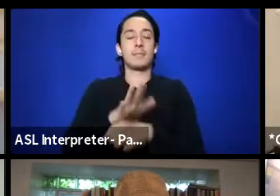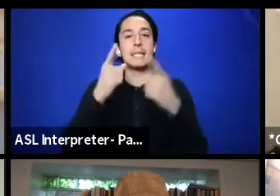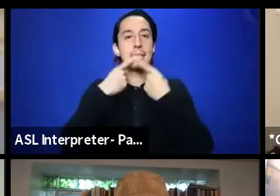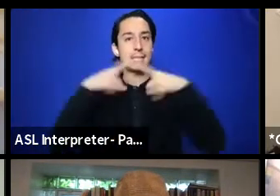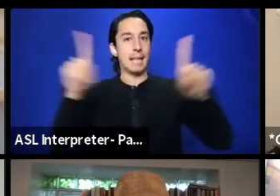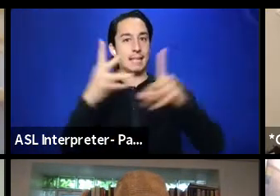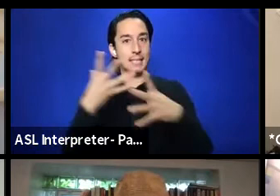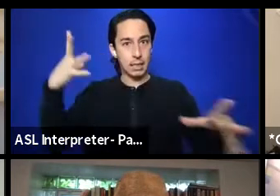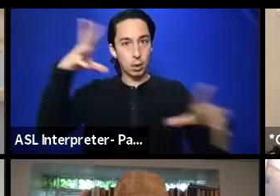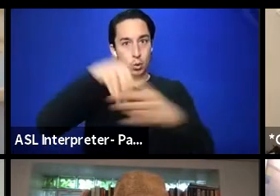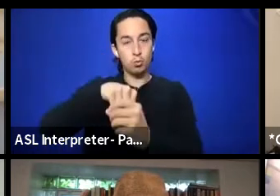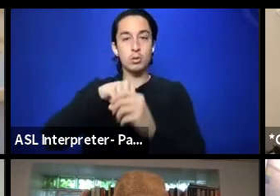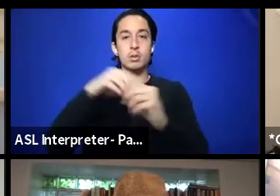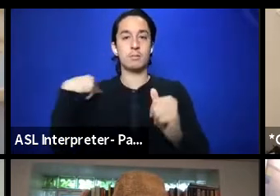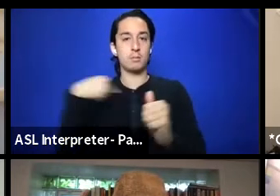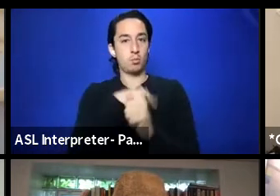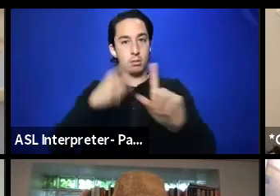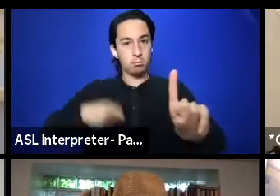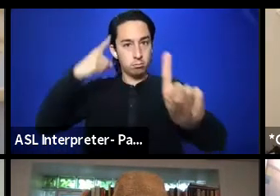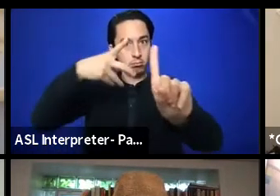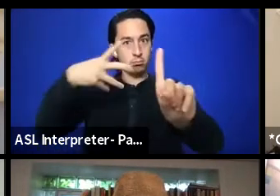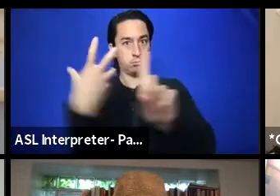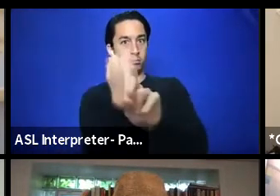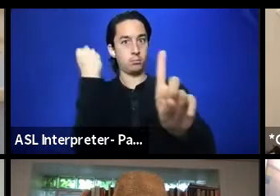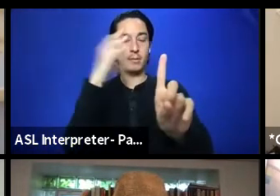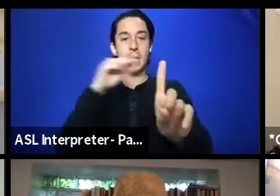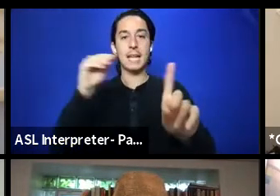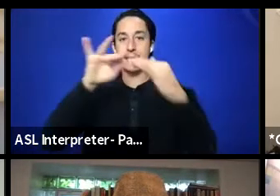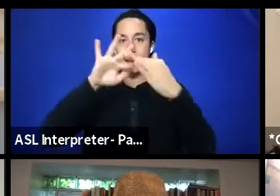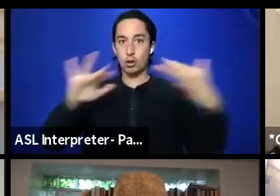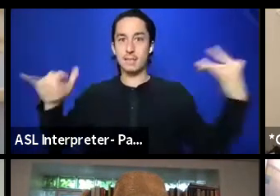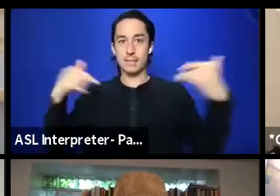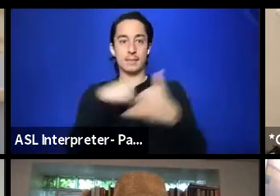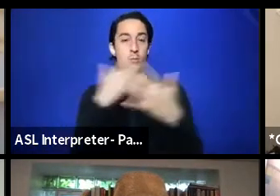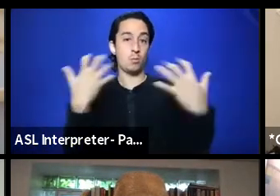uh, that we were trying to achieve and the diversity that we wanted.